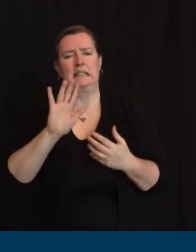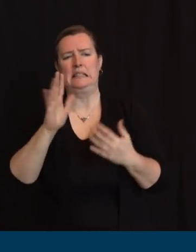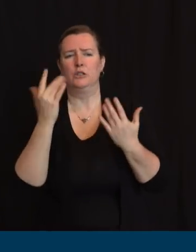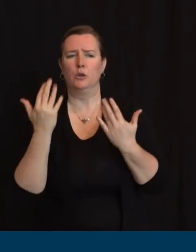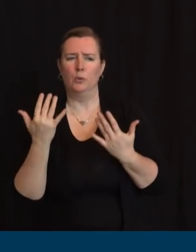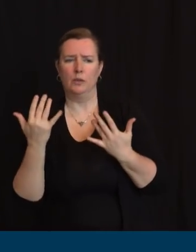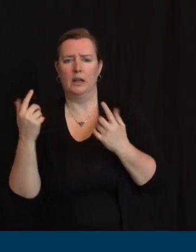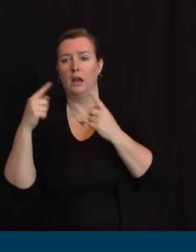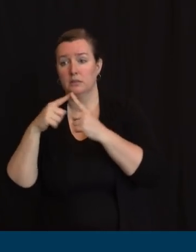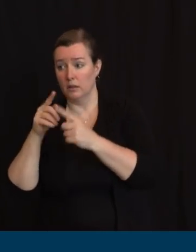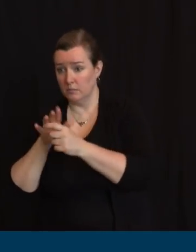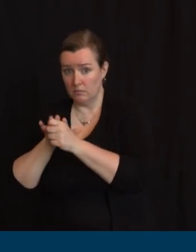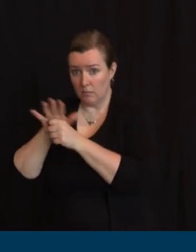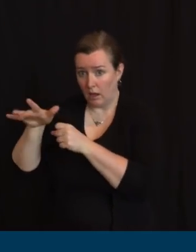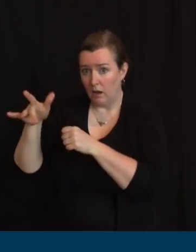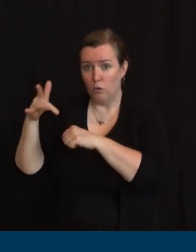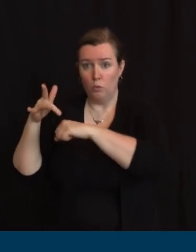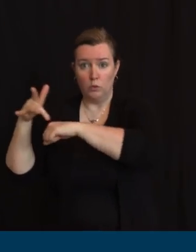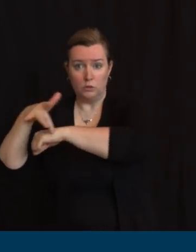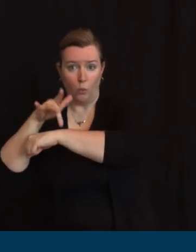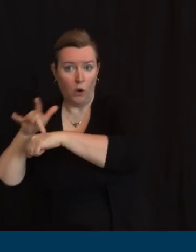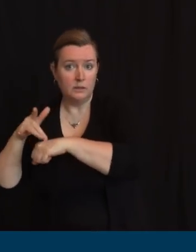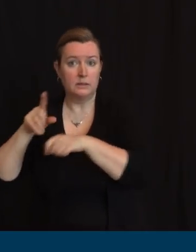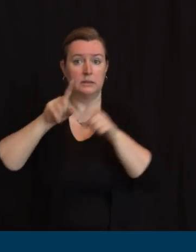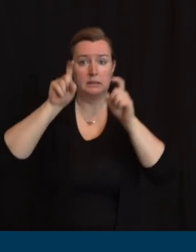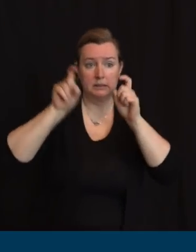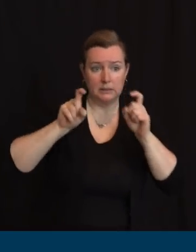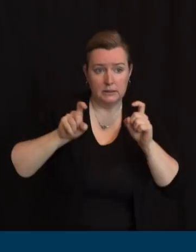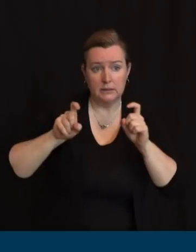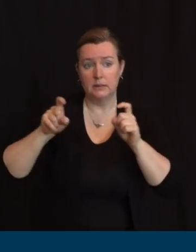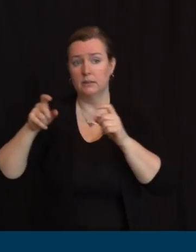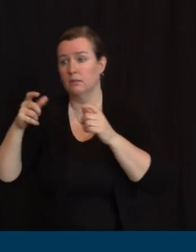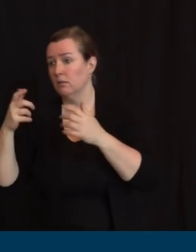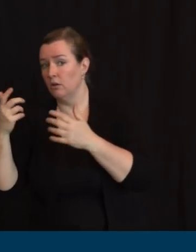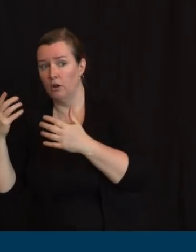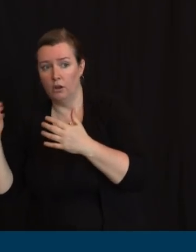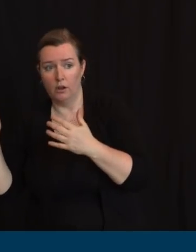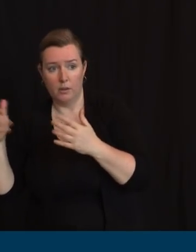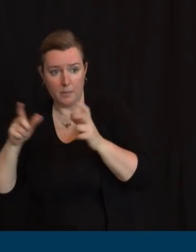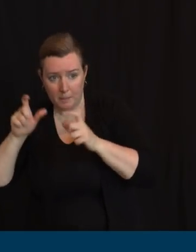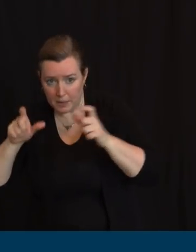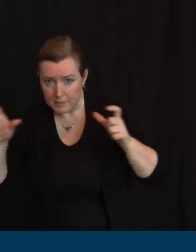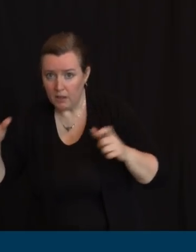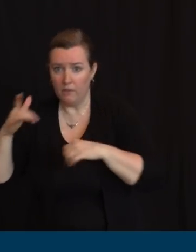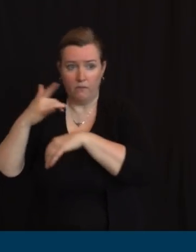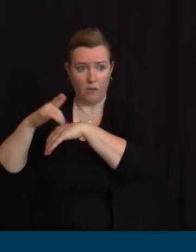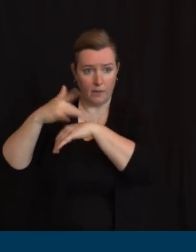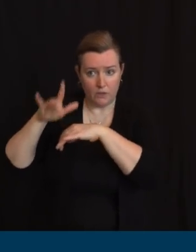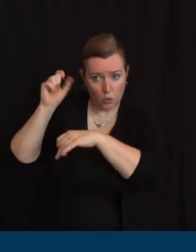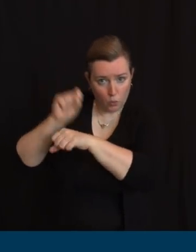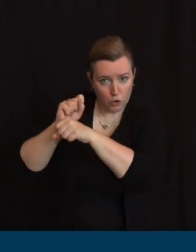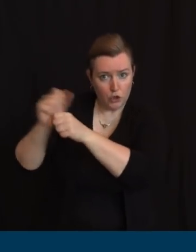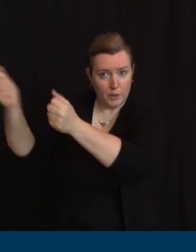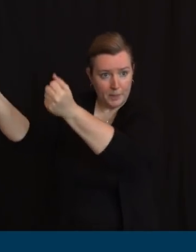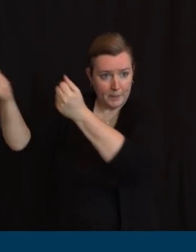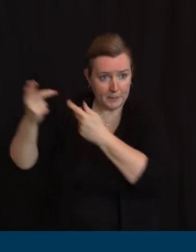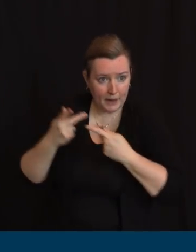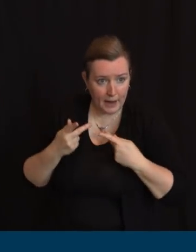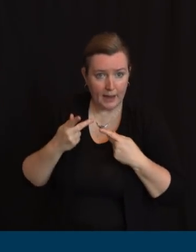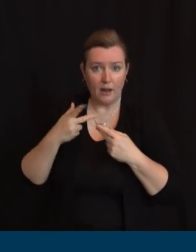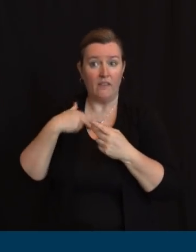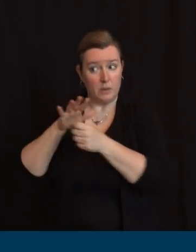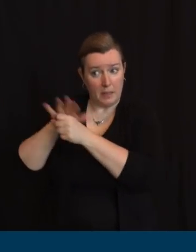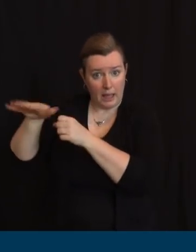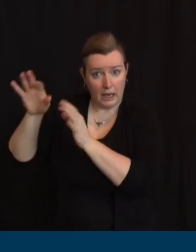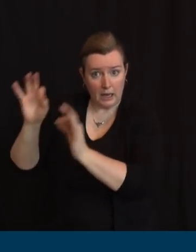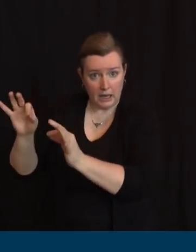a lot more robust than they have been. We'll continue to play our hand to its maximum potential, but boy,